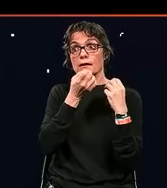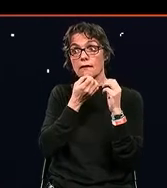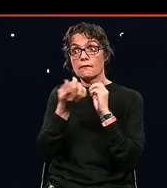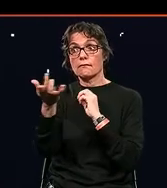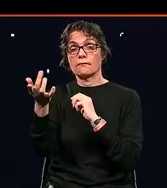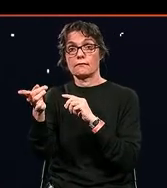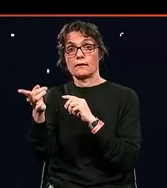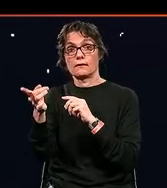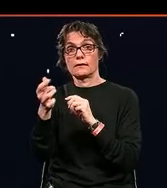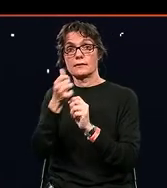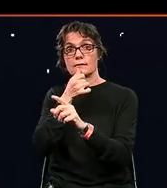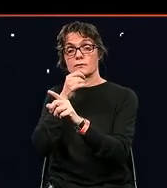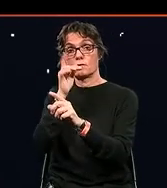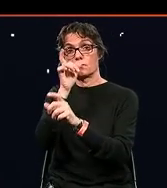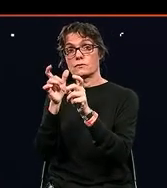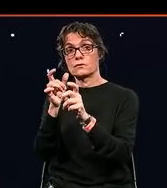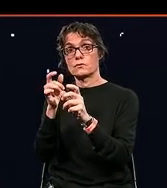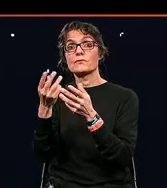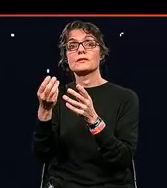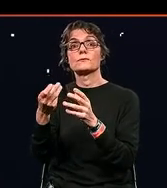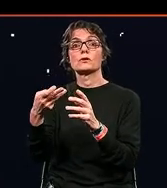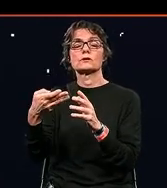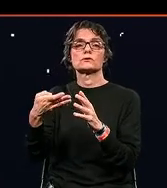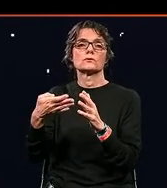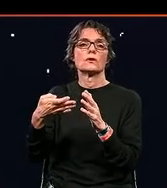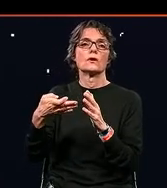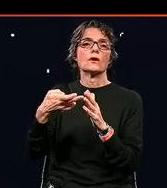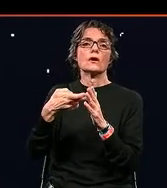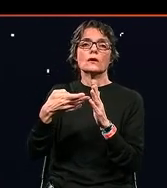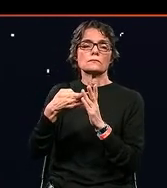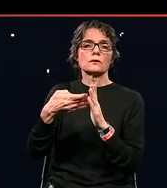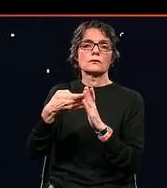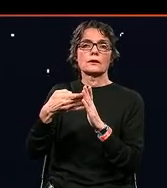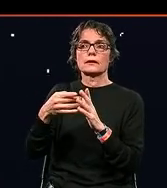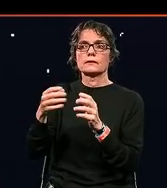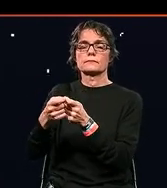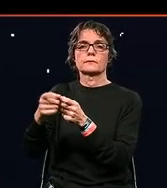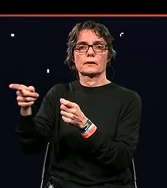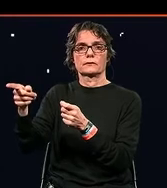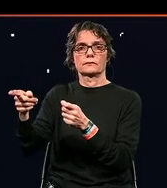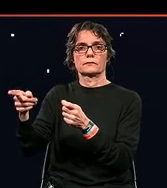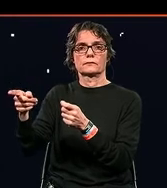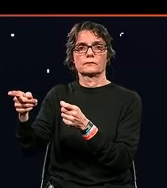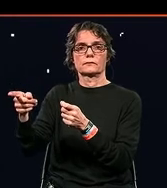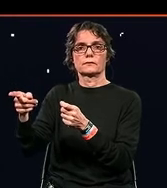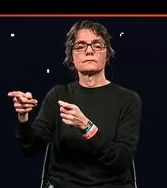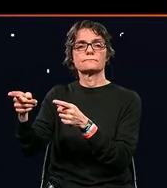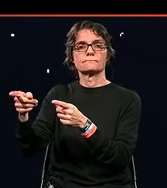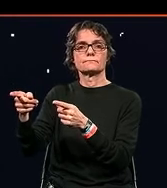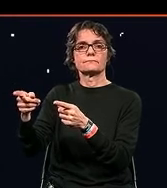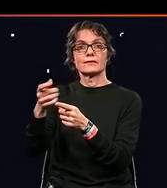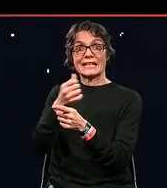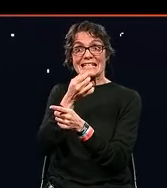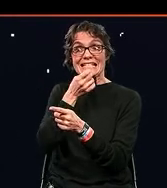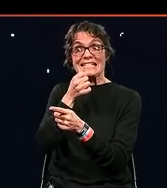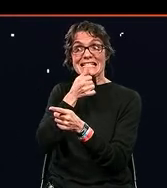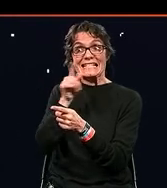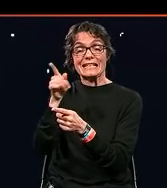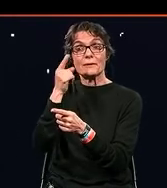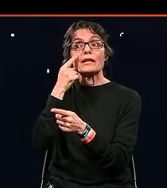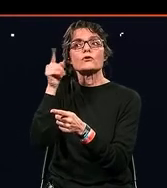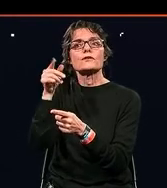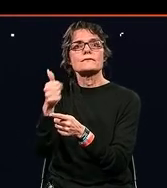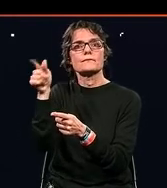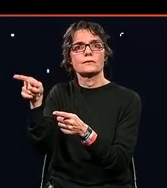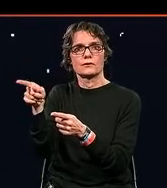of the decisions and then let leaders remove the blockers. So, this is a key thing for me. I'll say it one more time.